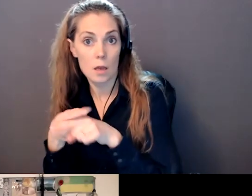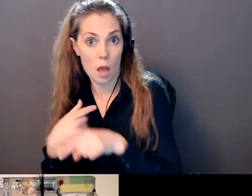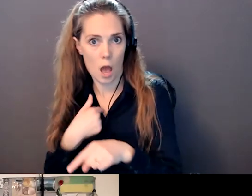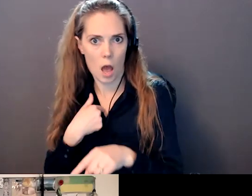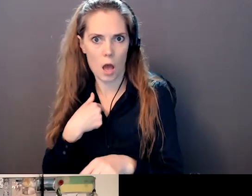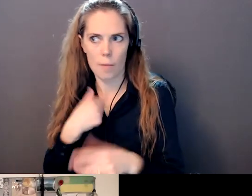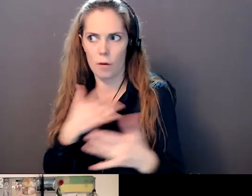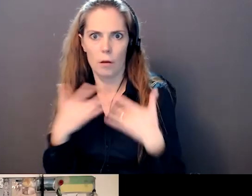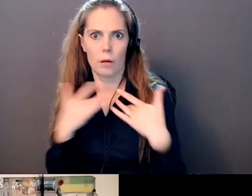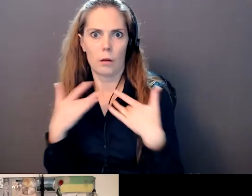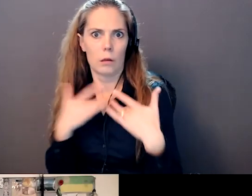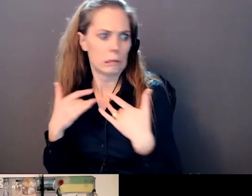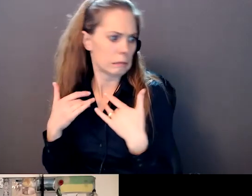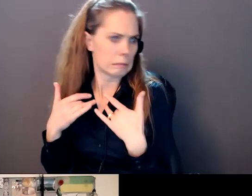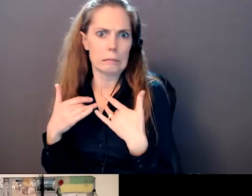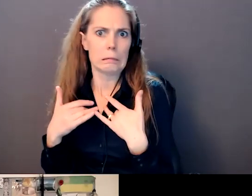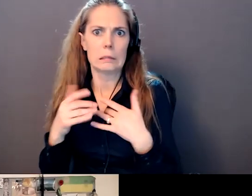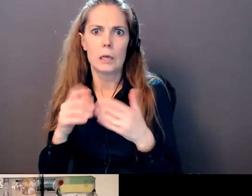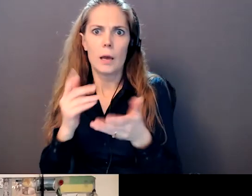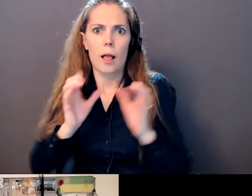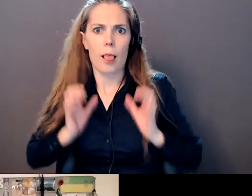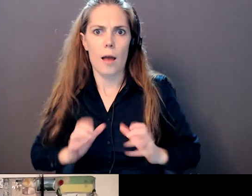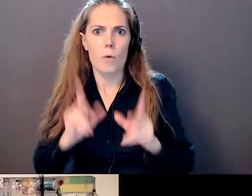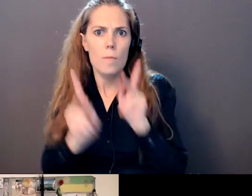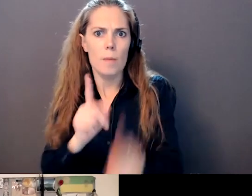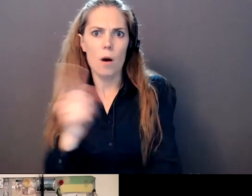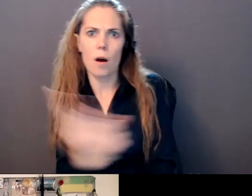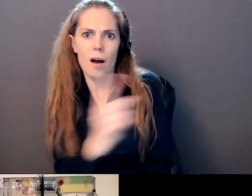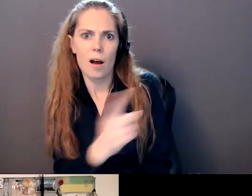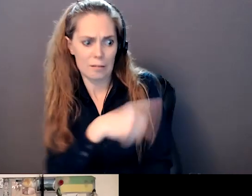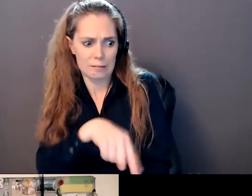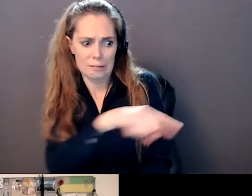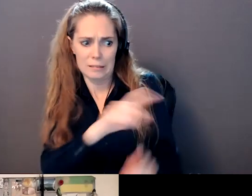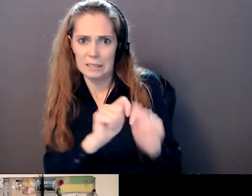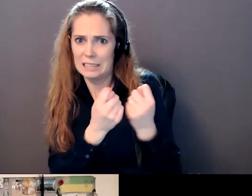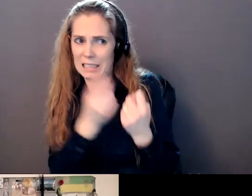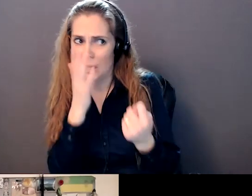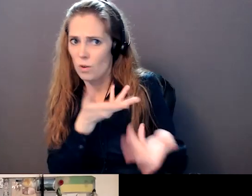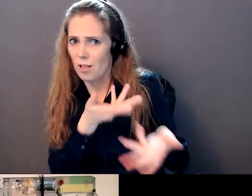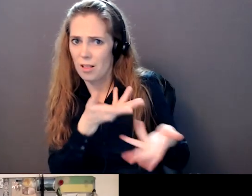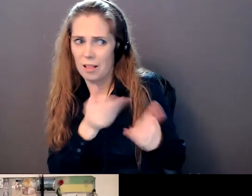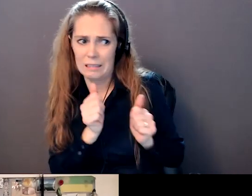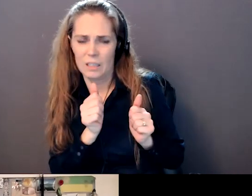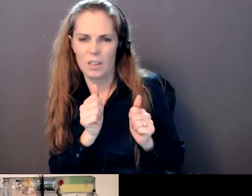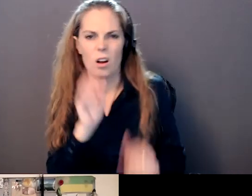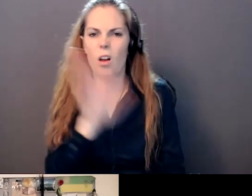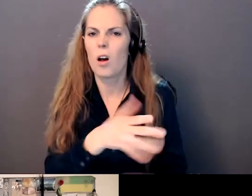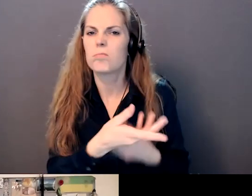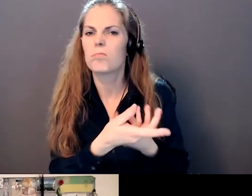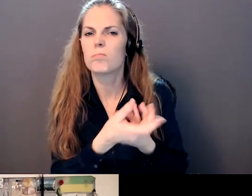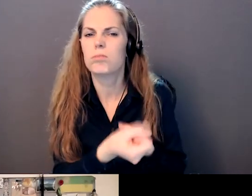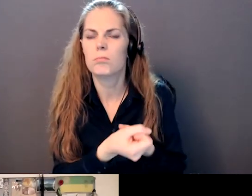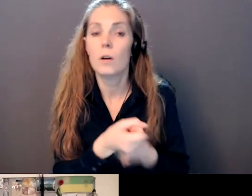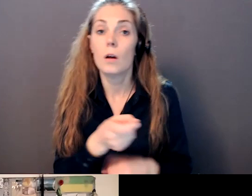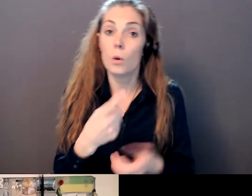serve are coming will not be treated well, not be served well. We haven't always hired the best people, you know, but they never last because we move them along because they're not